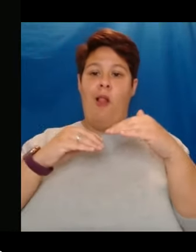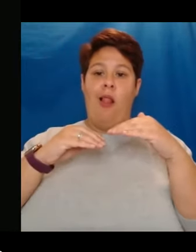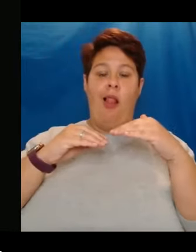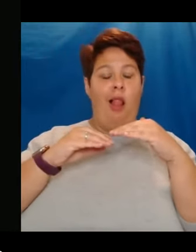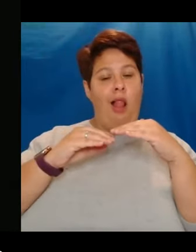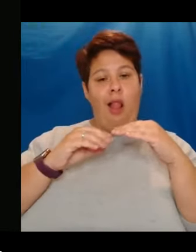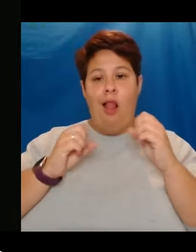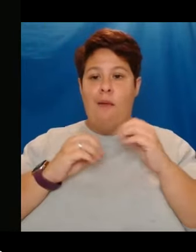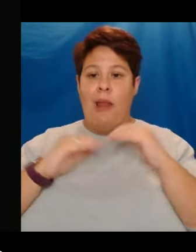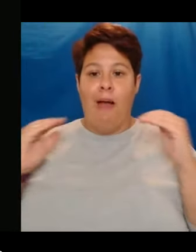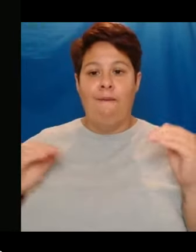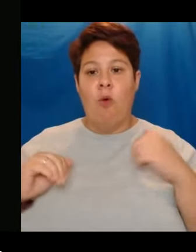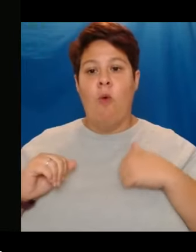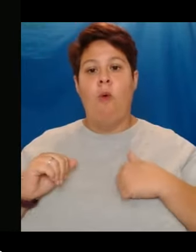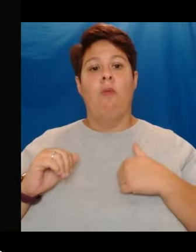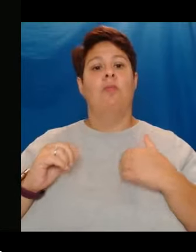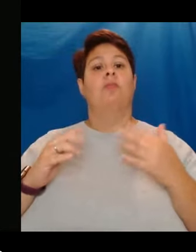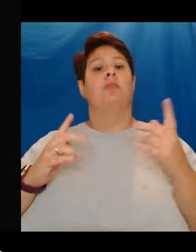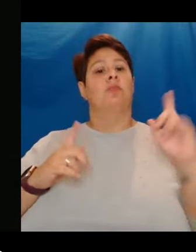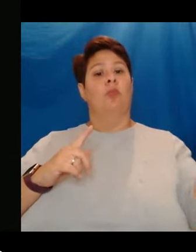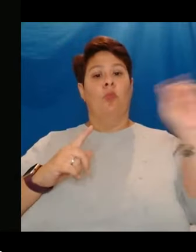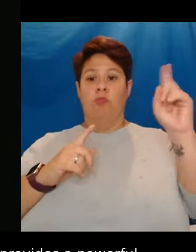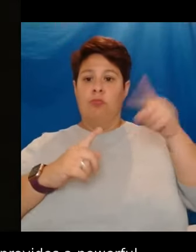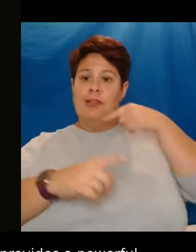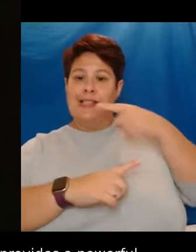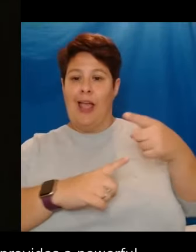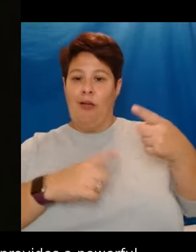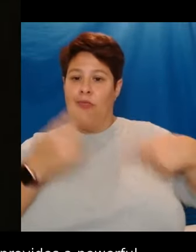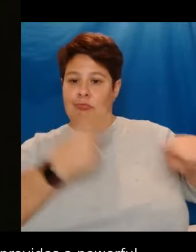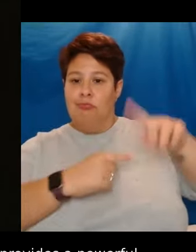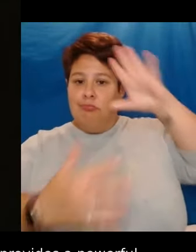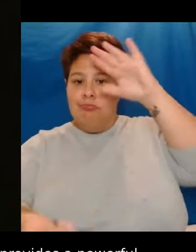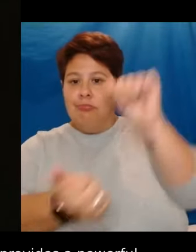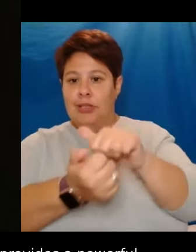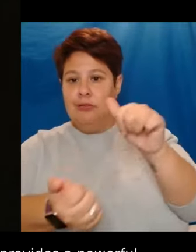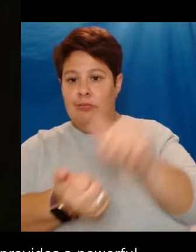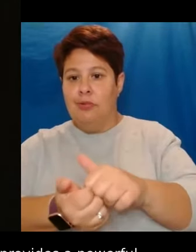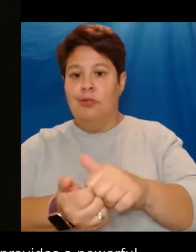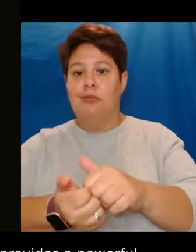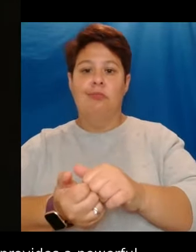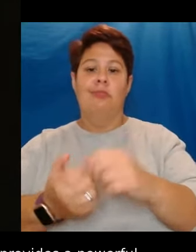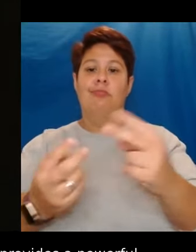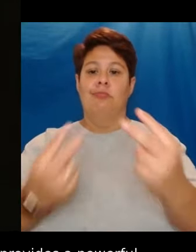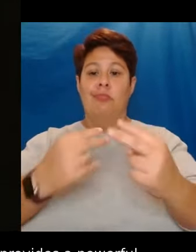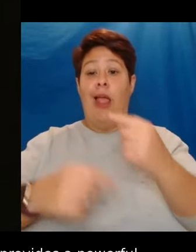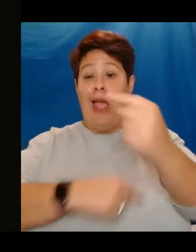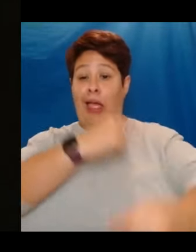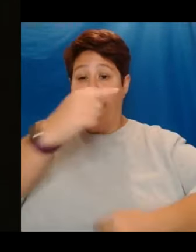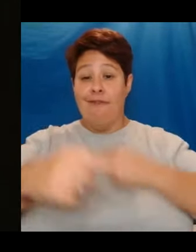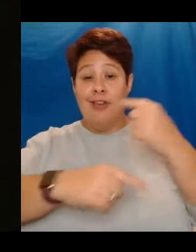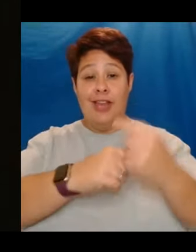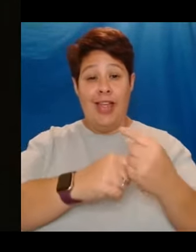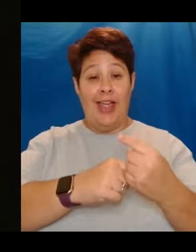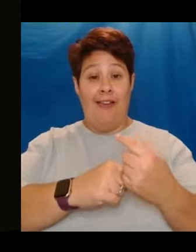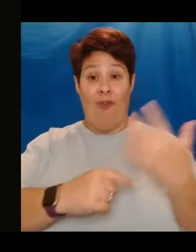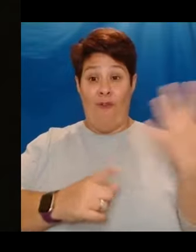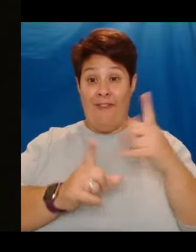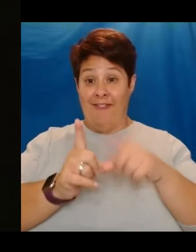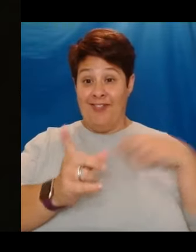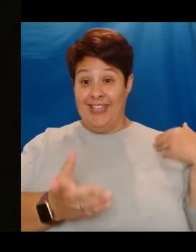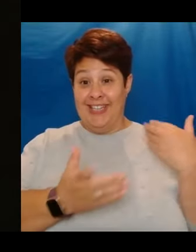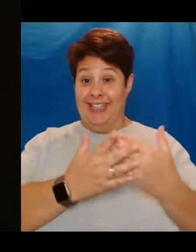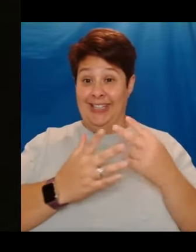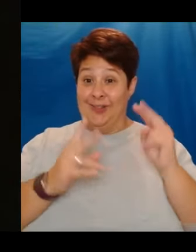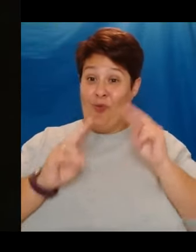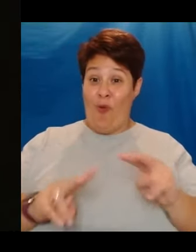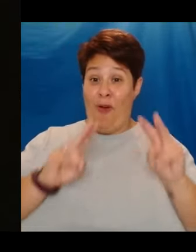words of the McTaggart linger on in the memory. From watching the McTaggart every year the past 15 years, I knew we had